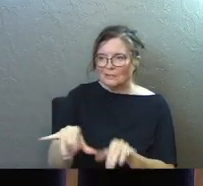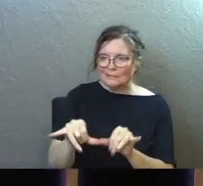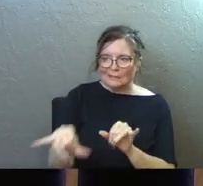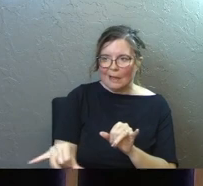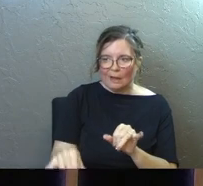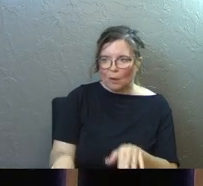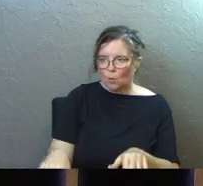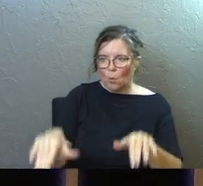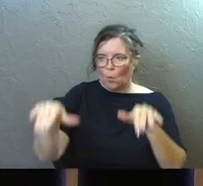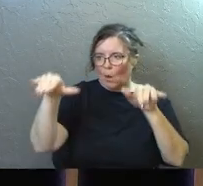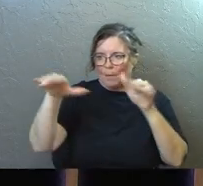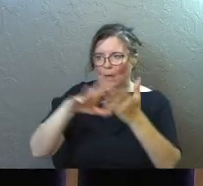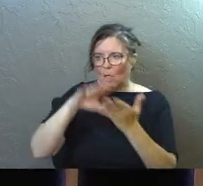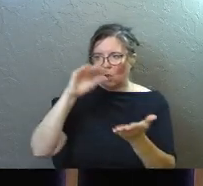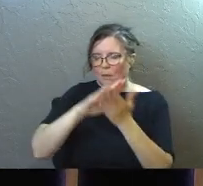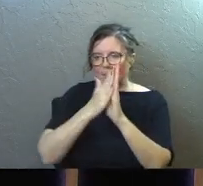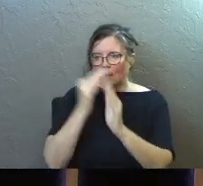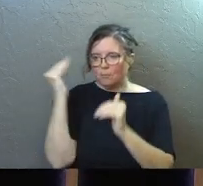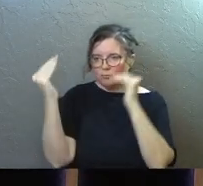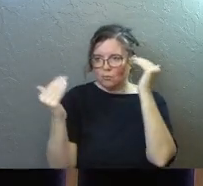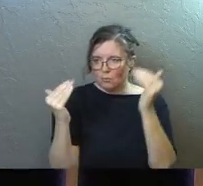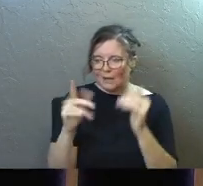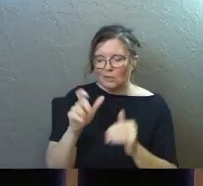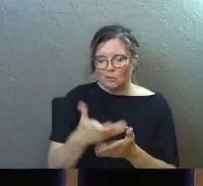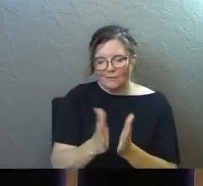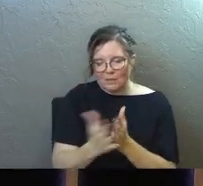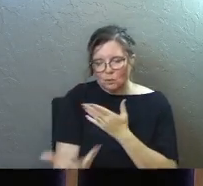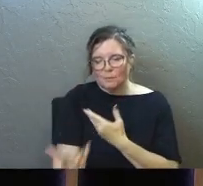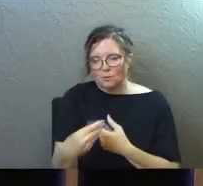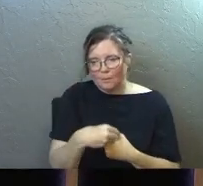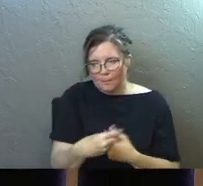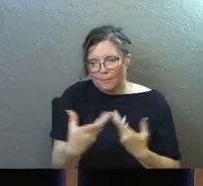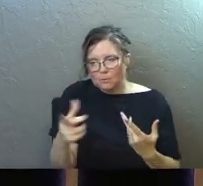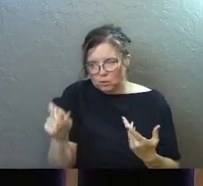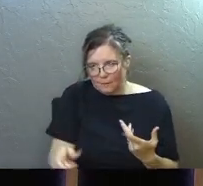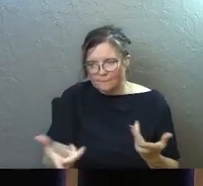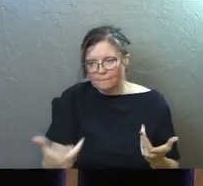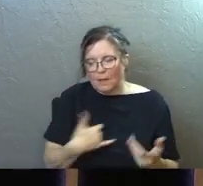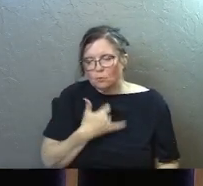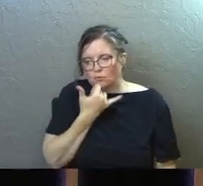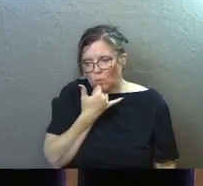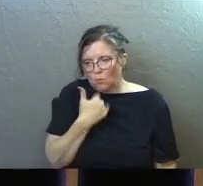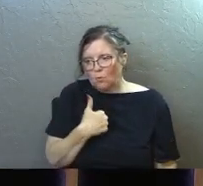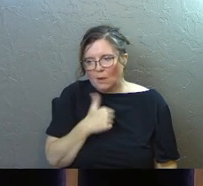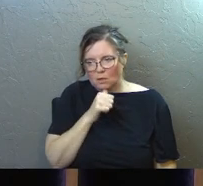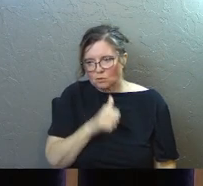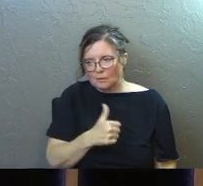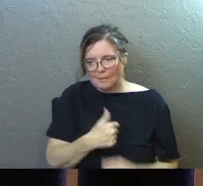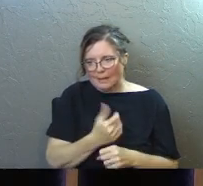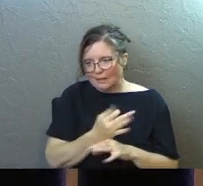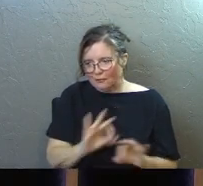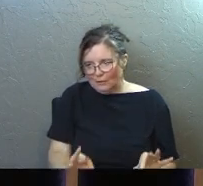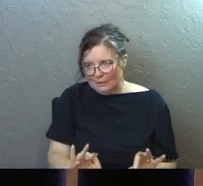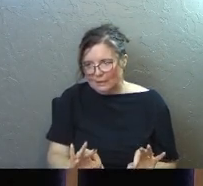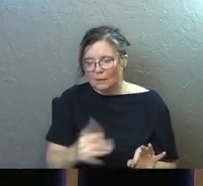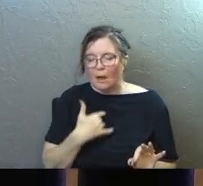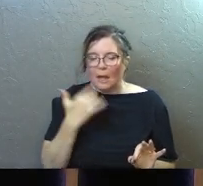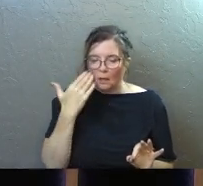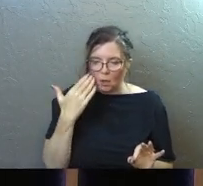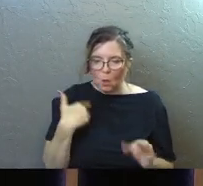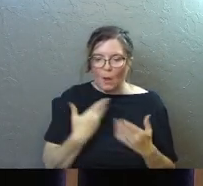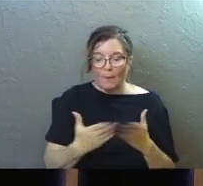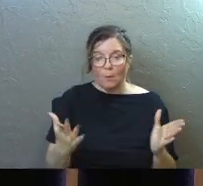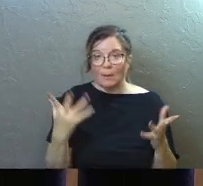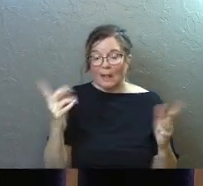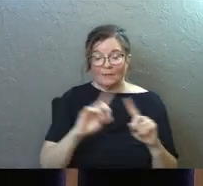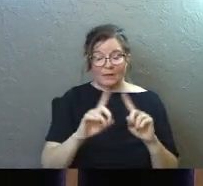that. I should have asked you to take part in this. I shouldn't have made this free. I know I'm